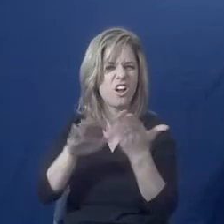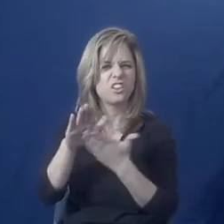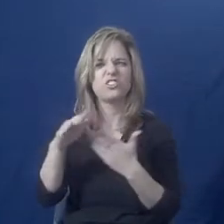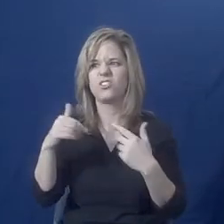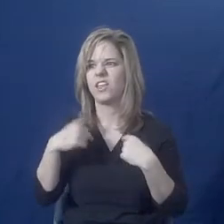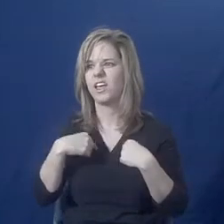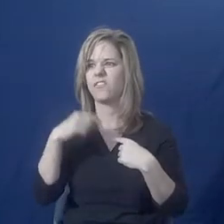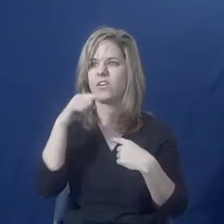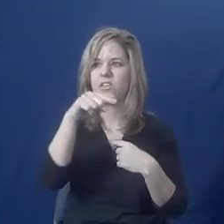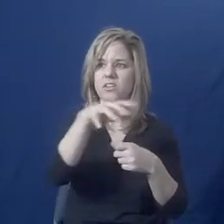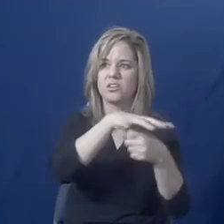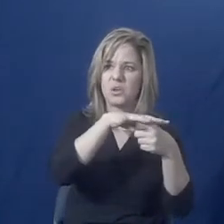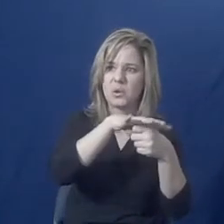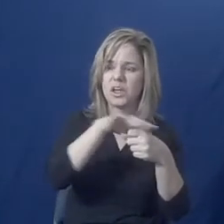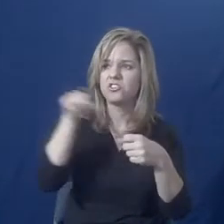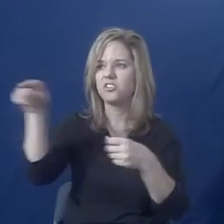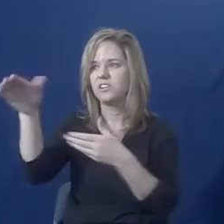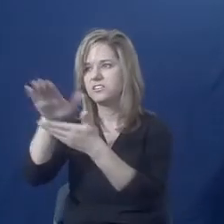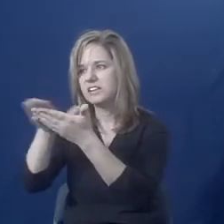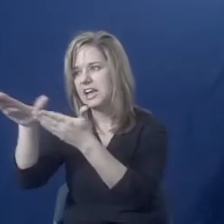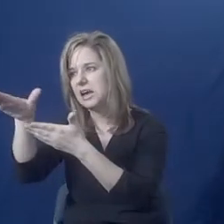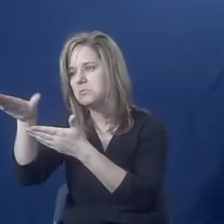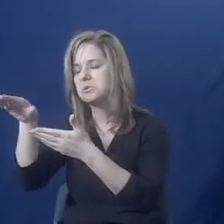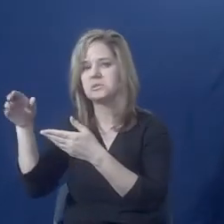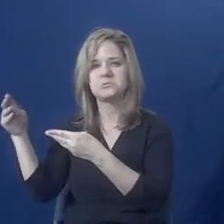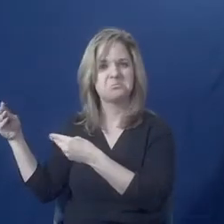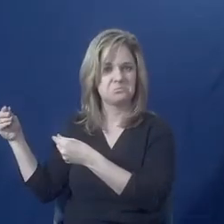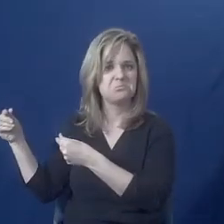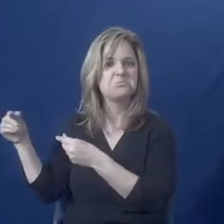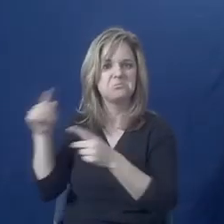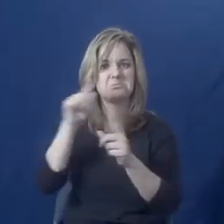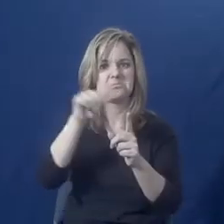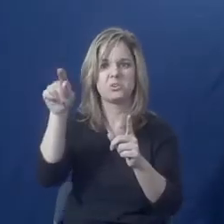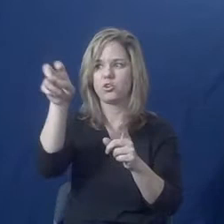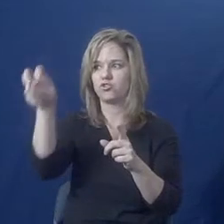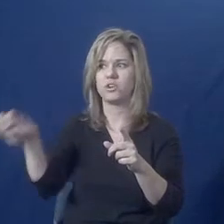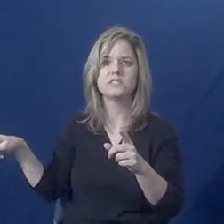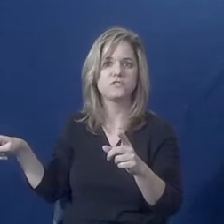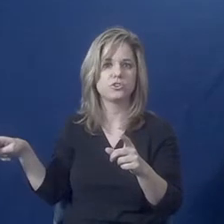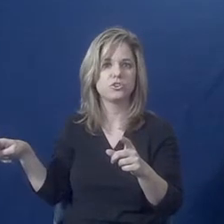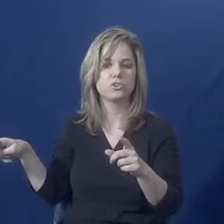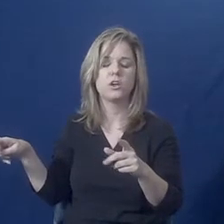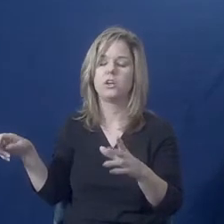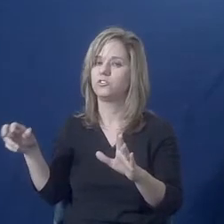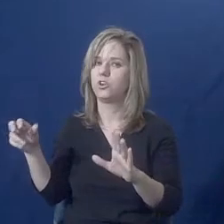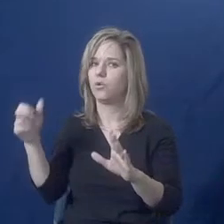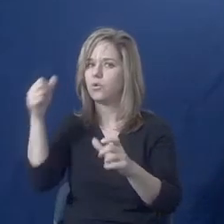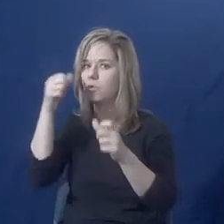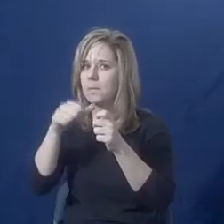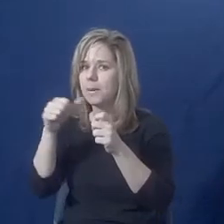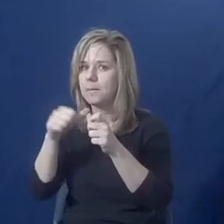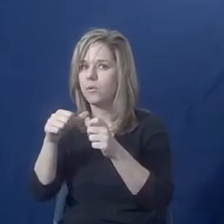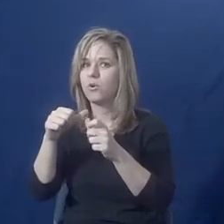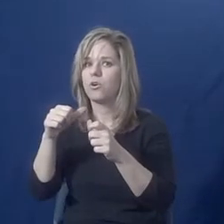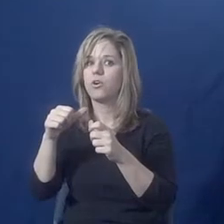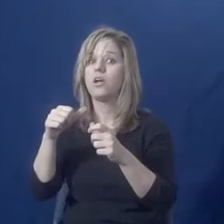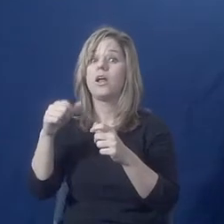campuses that can transfer. So think about, say, not just in the home but also outside of the home.